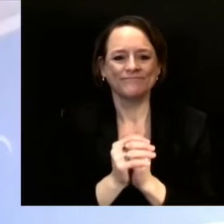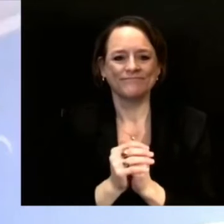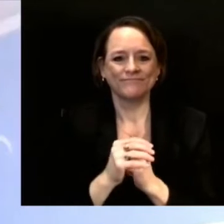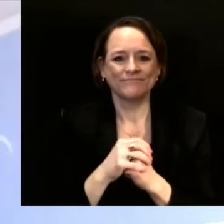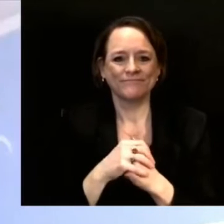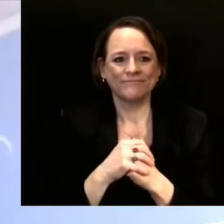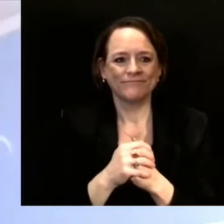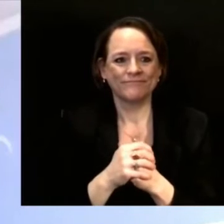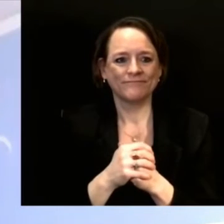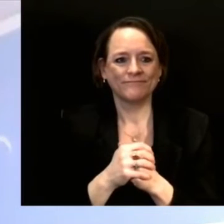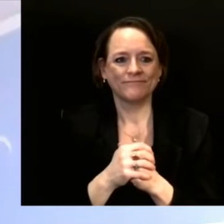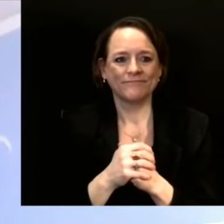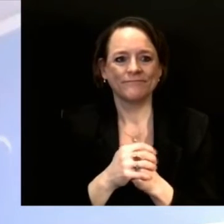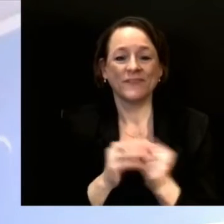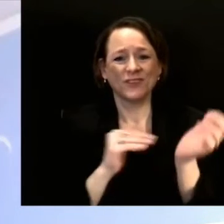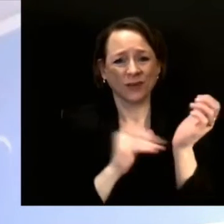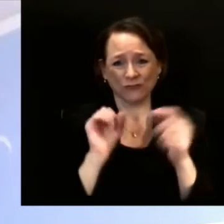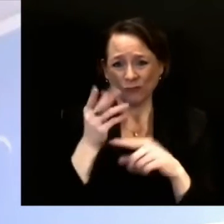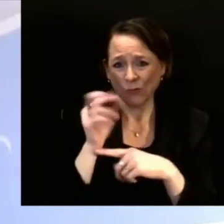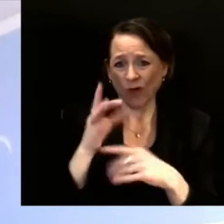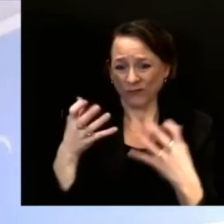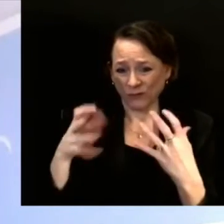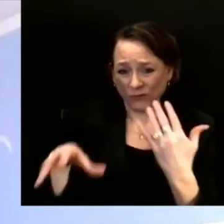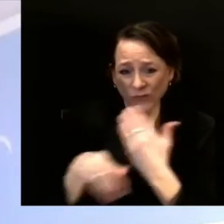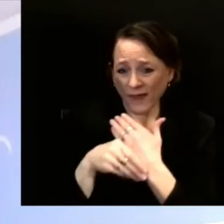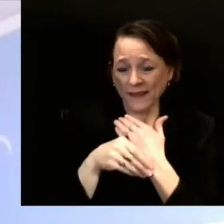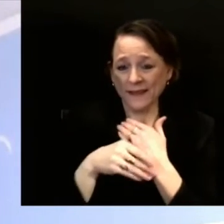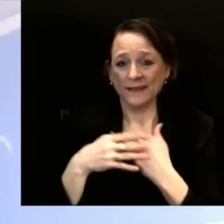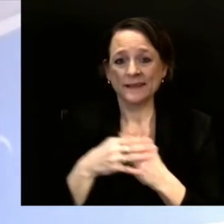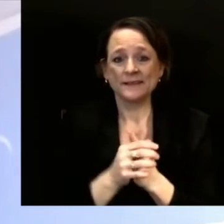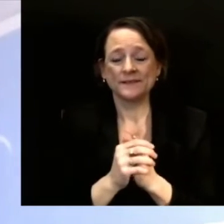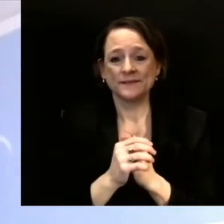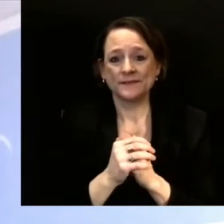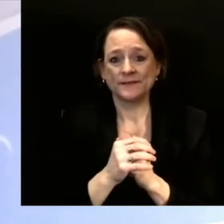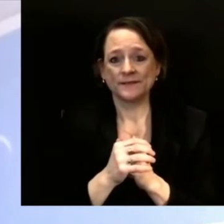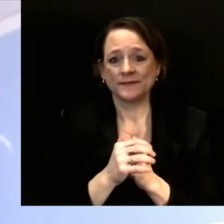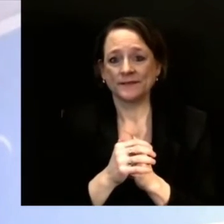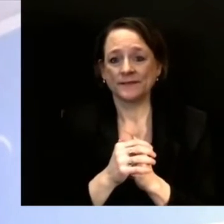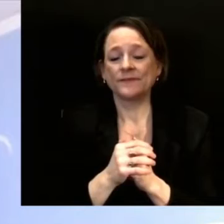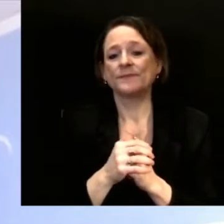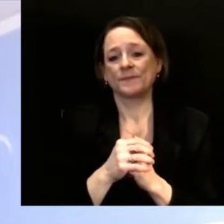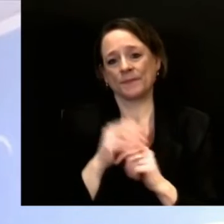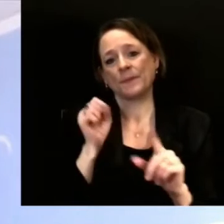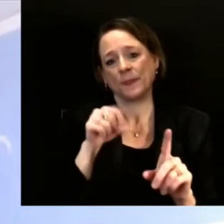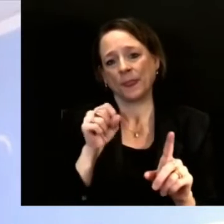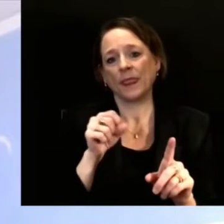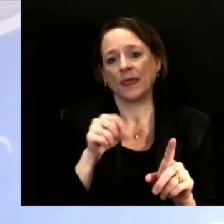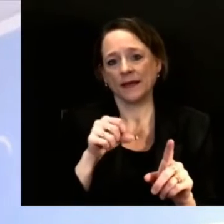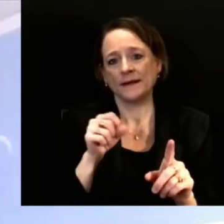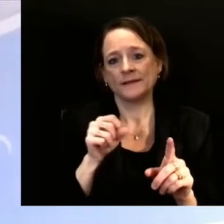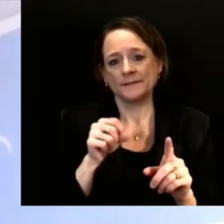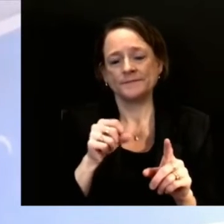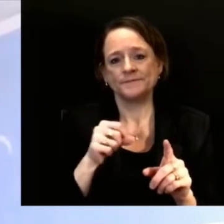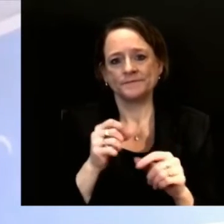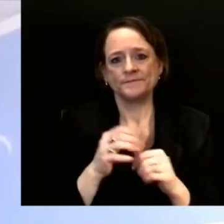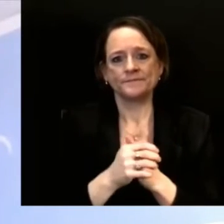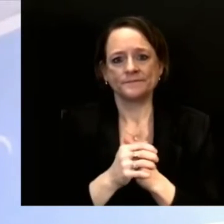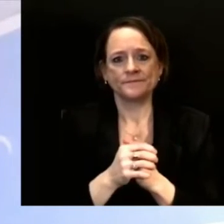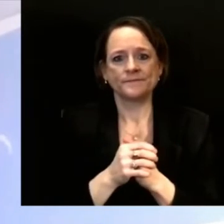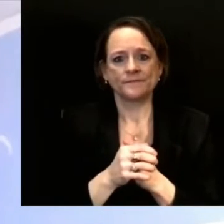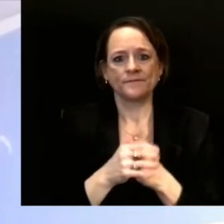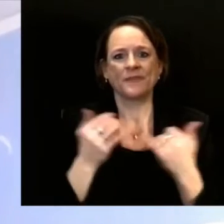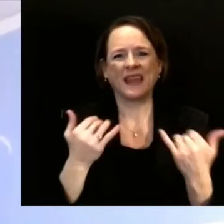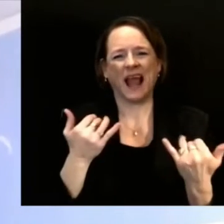bit too early to know the exact impact. As folks recall that the vaccines that are being used right now are two dose